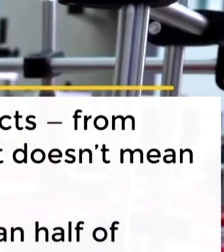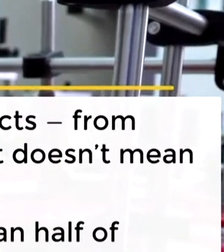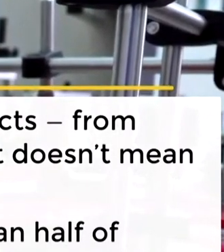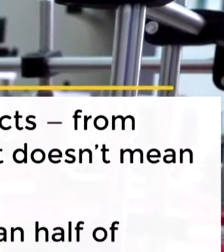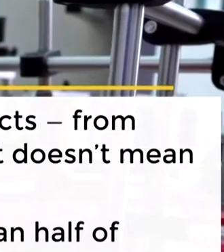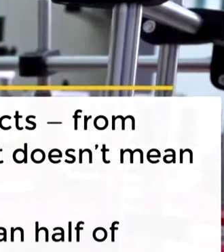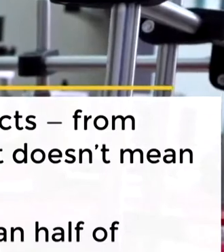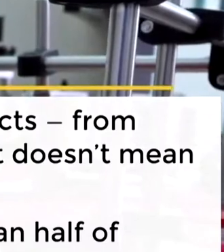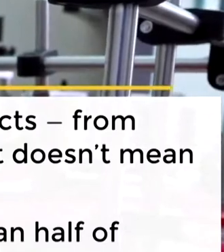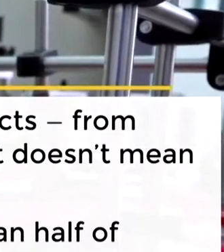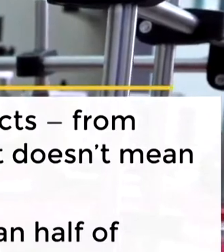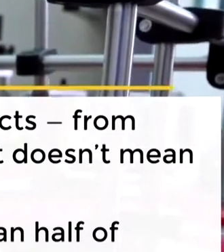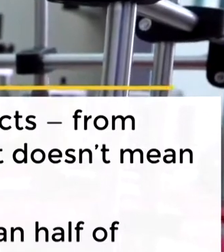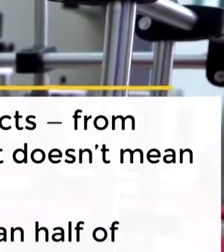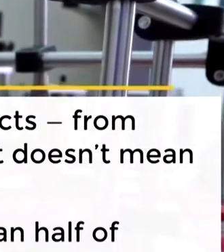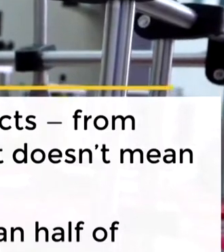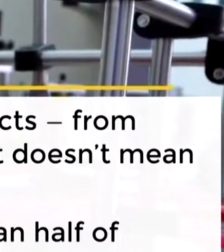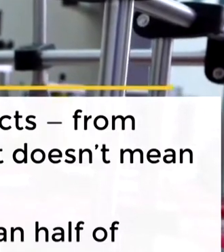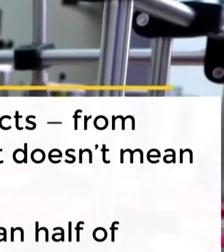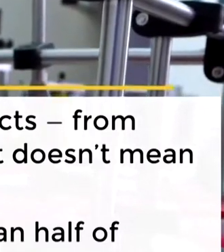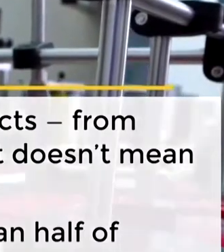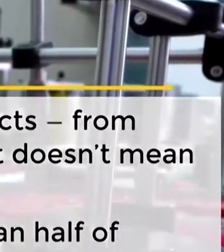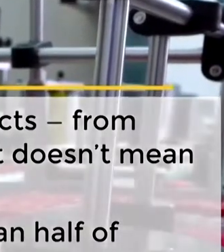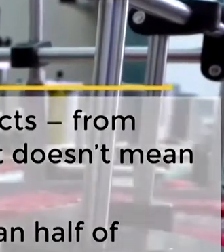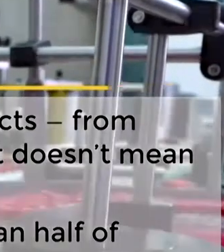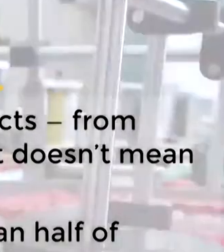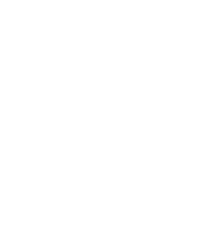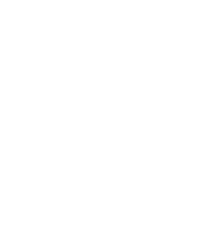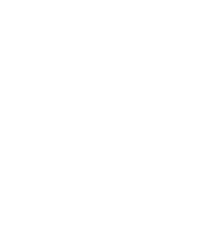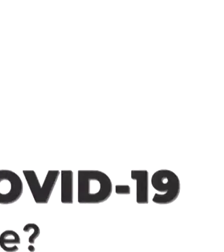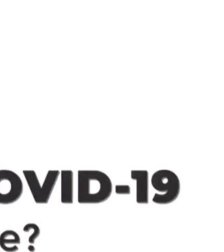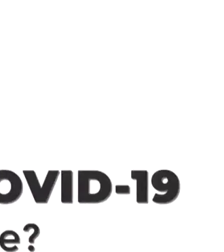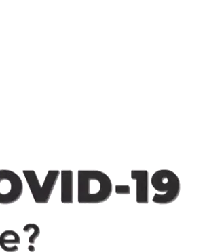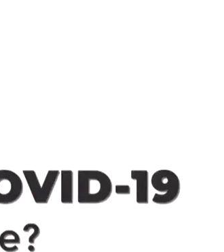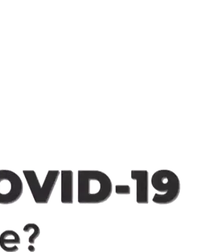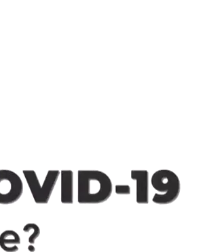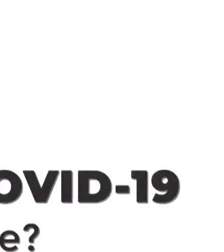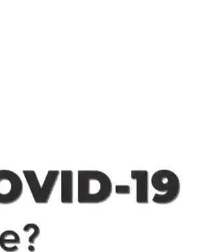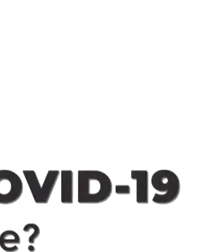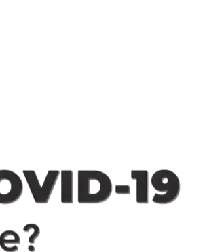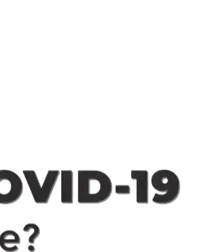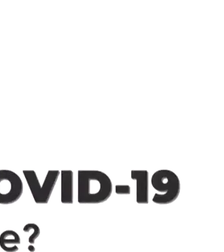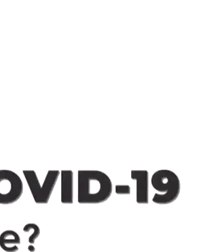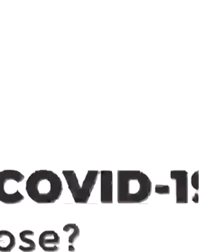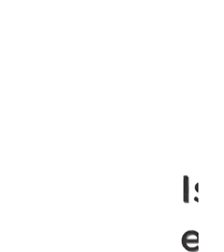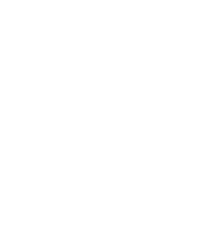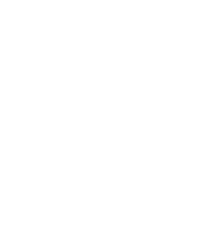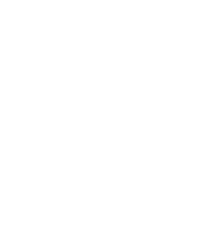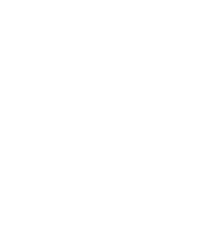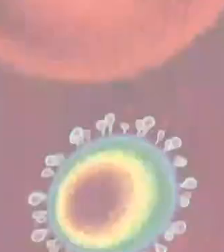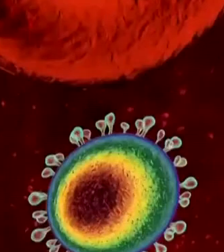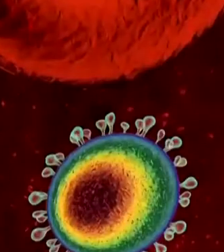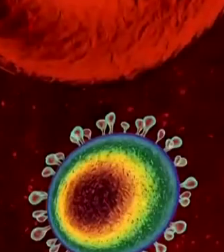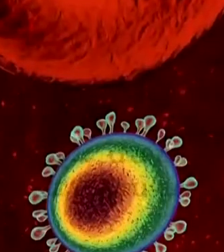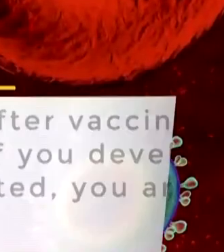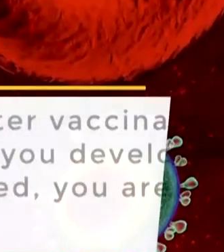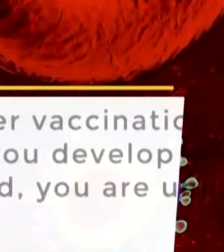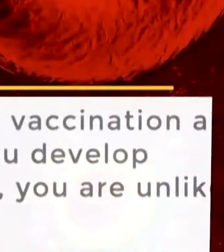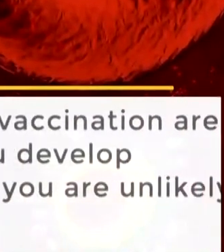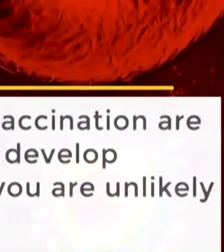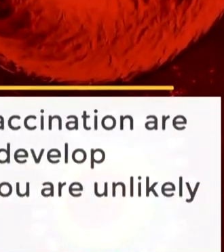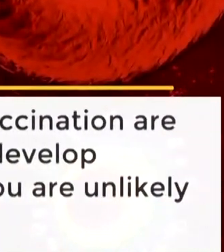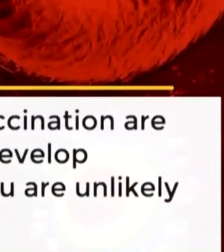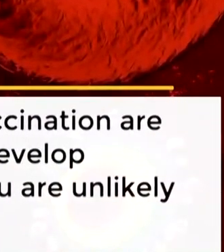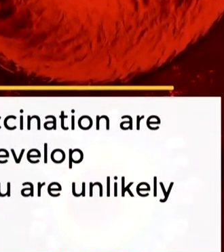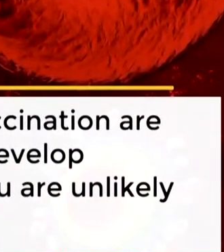we still know that the vaccine was effective in those people. Is it possible to get COVID-19 even after the second dose? The chances of